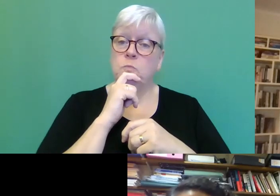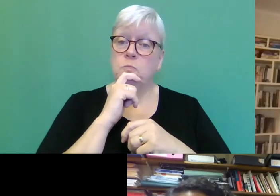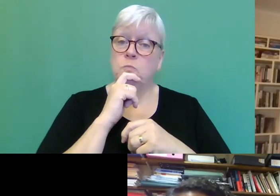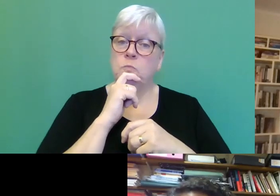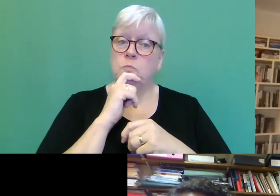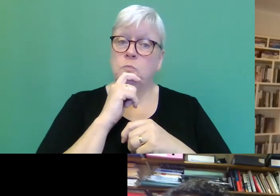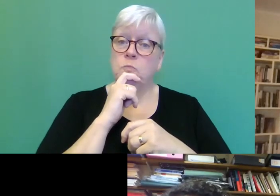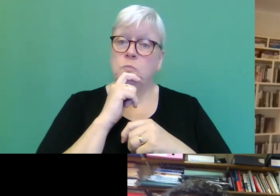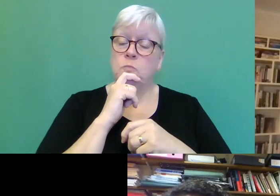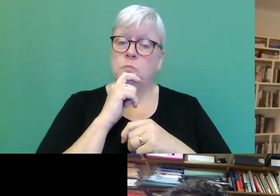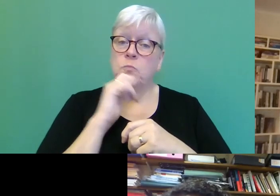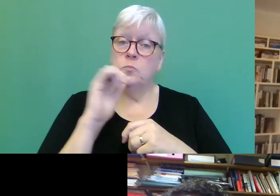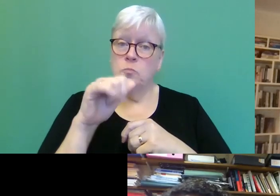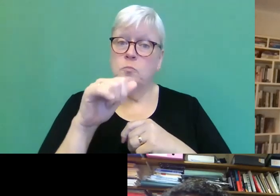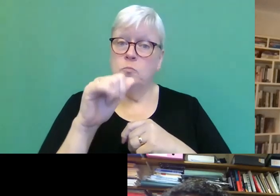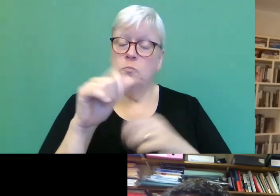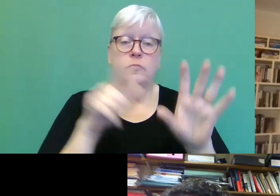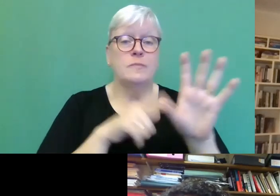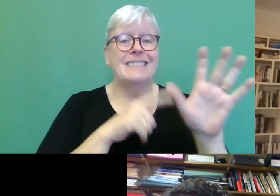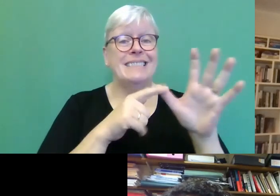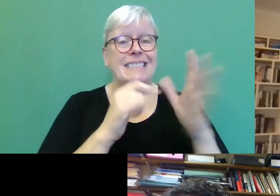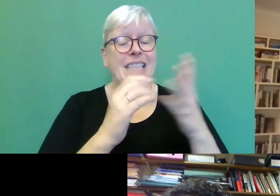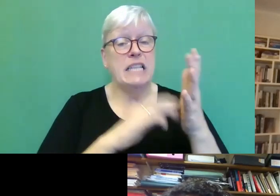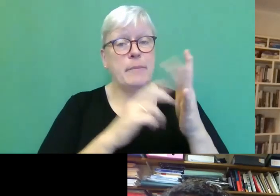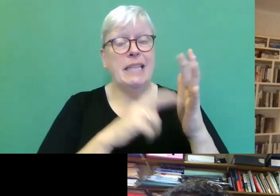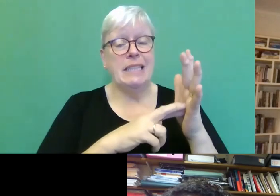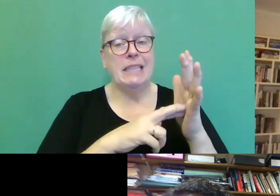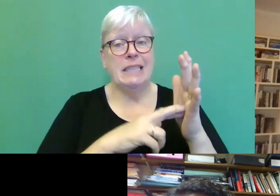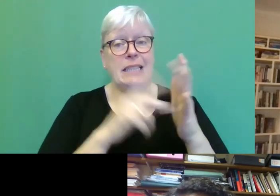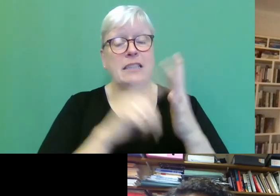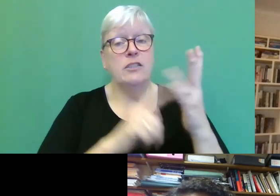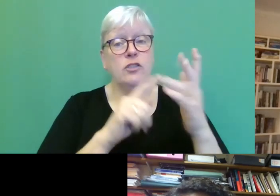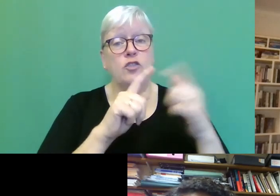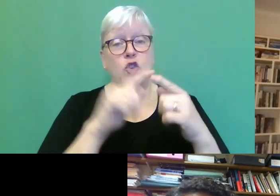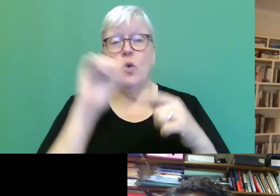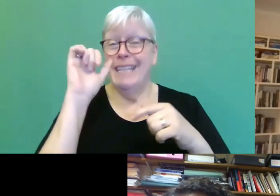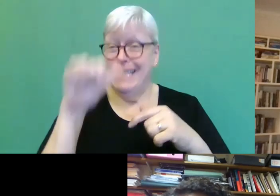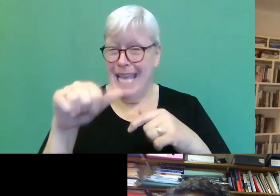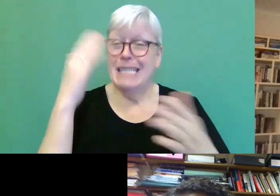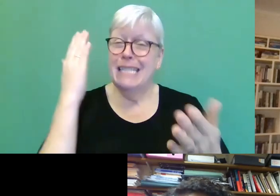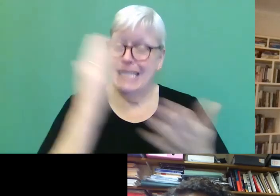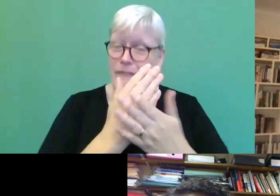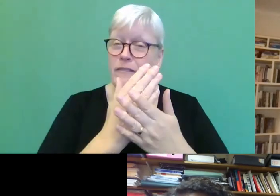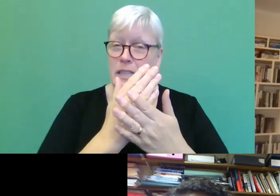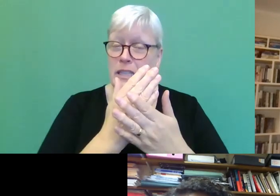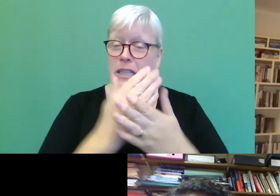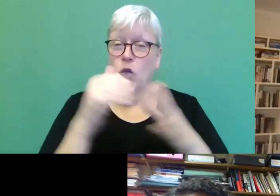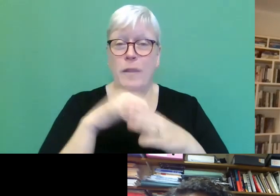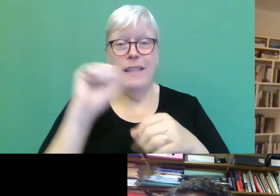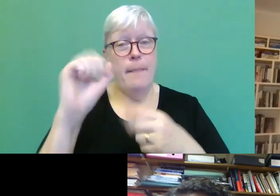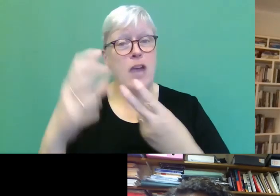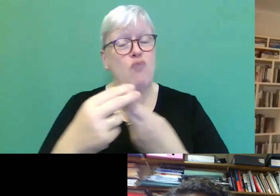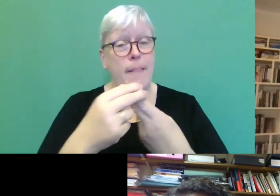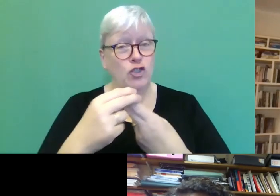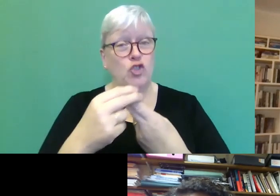yeah, I mean, yeah, Yasmin and Jo, that certainly comes into their relationship. I think it also comes into the,